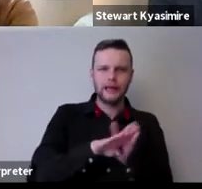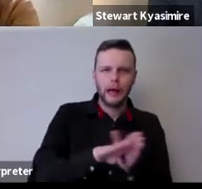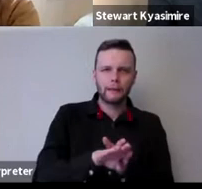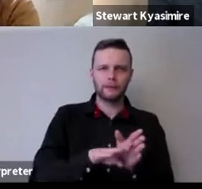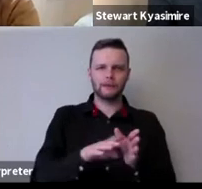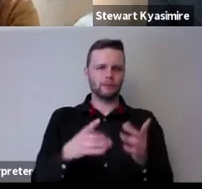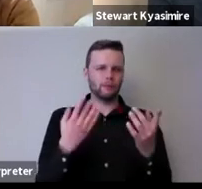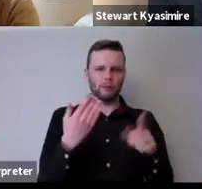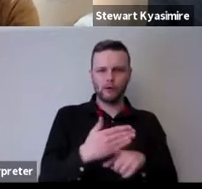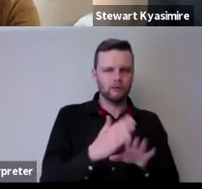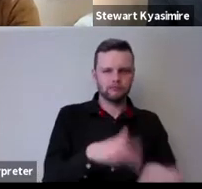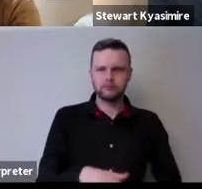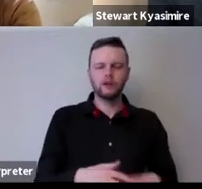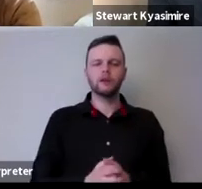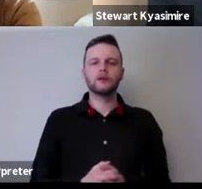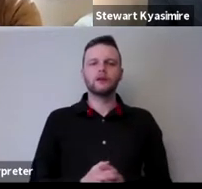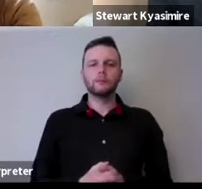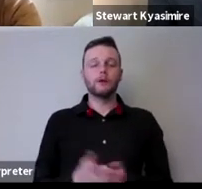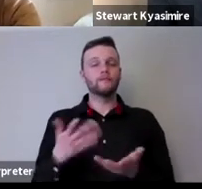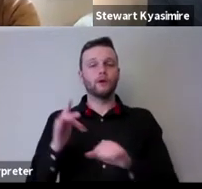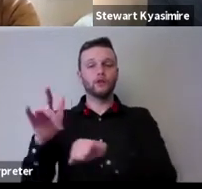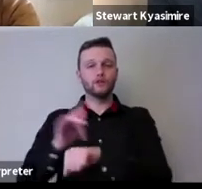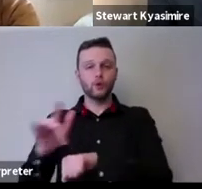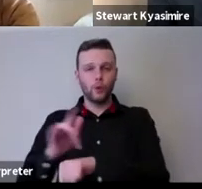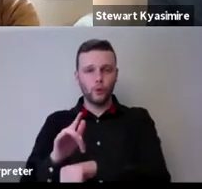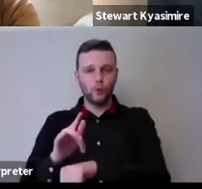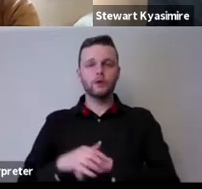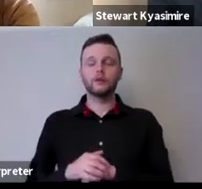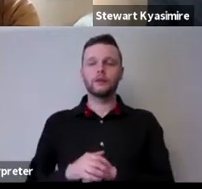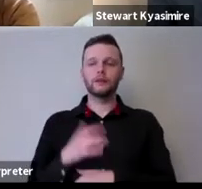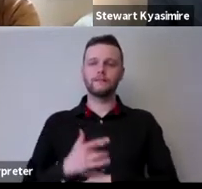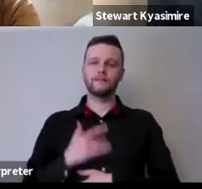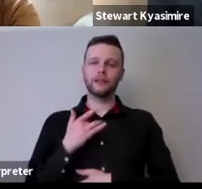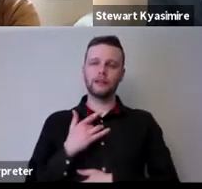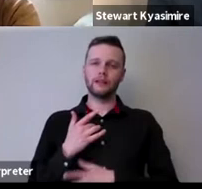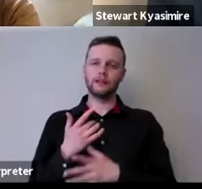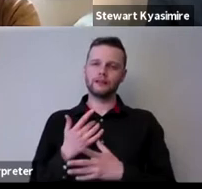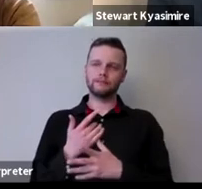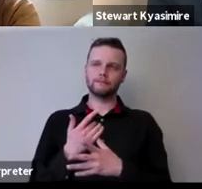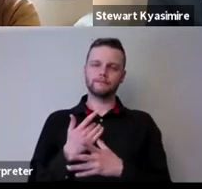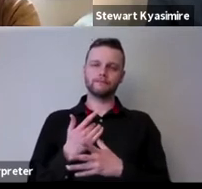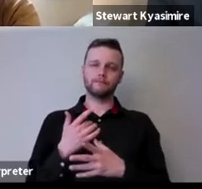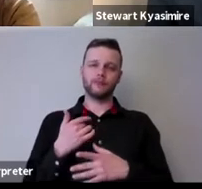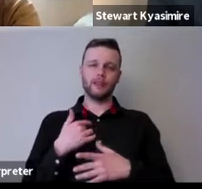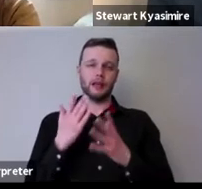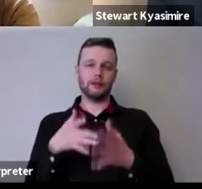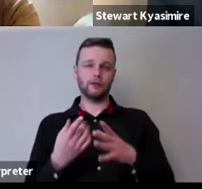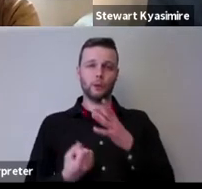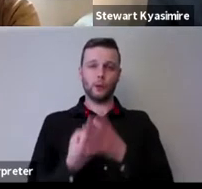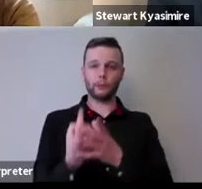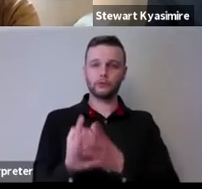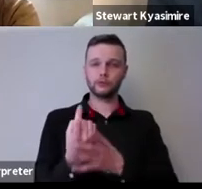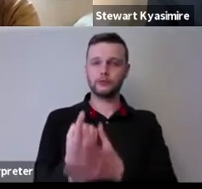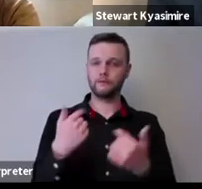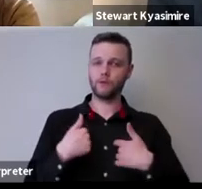that I won't go into when it came to the to the shows um I think what we what we um what it did give us the opportunity to